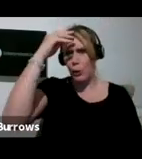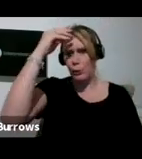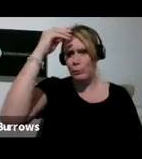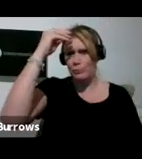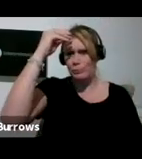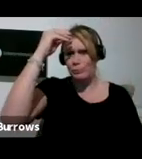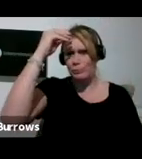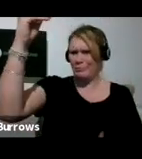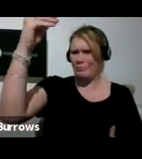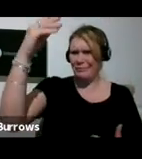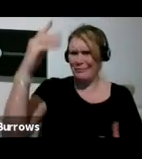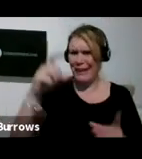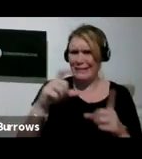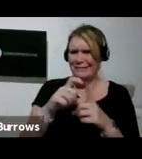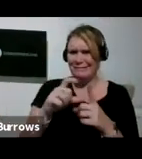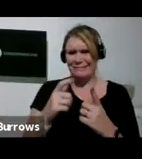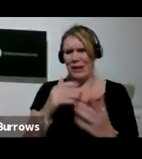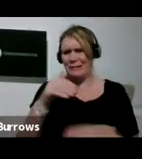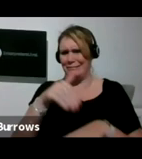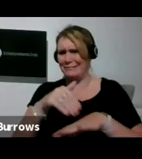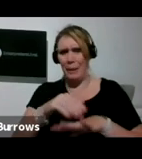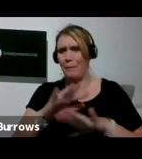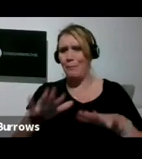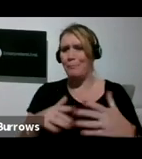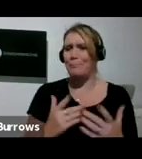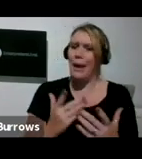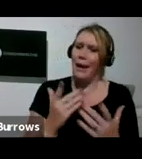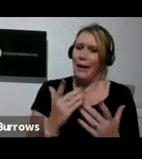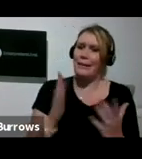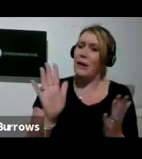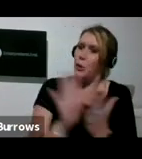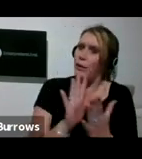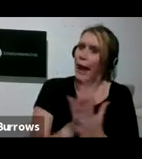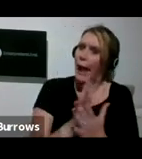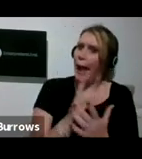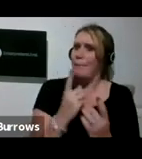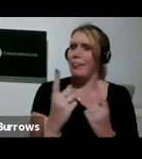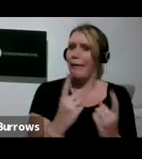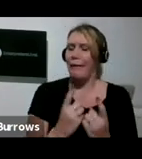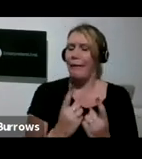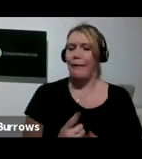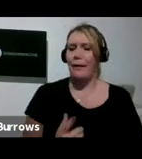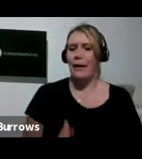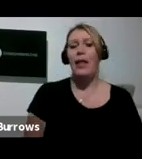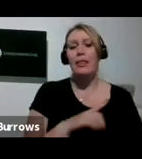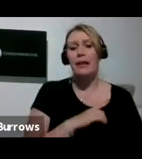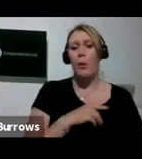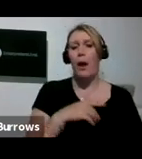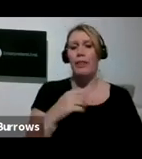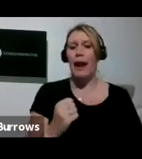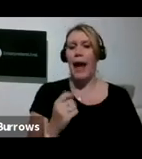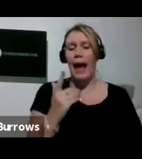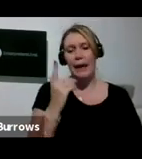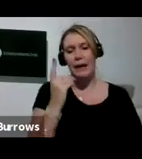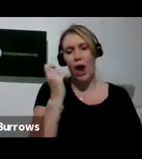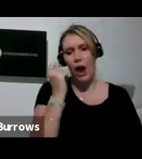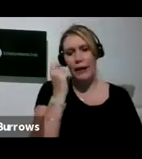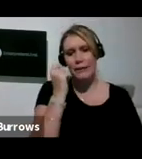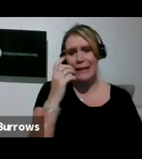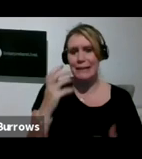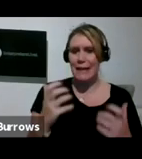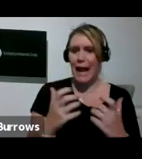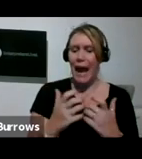And then I got this idea. Why don't I paint some other people's portraits? Some of the people who, I was looking at different artists and their self